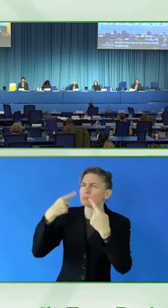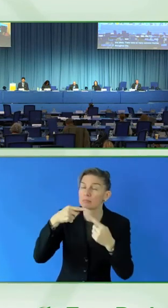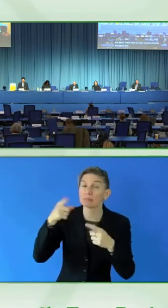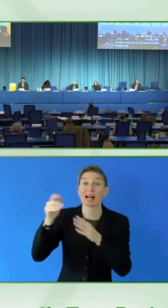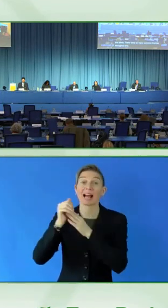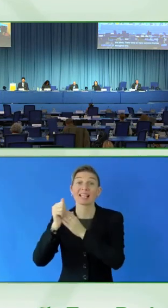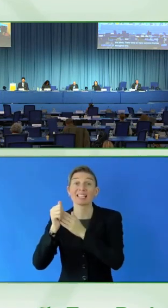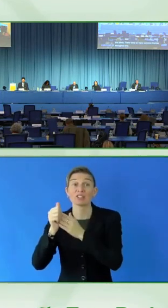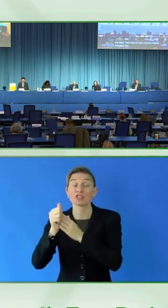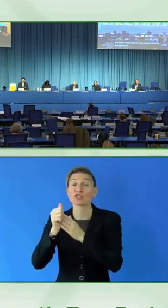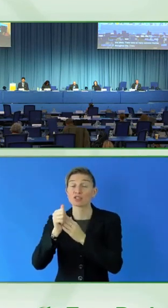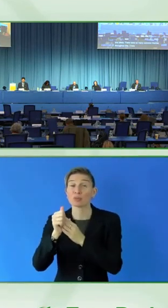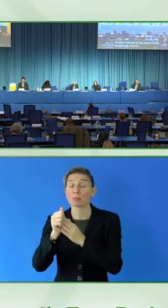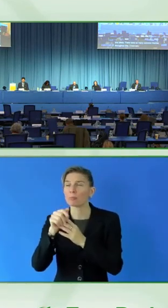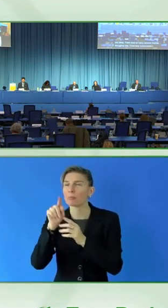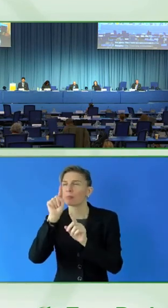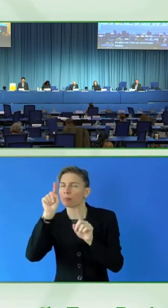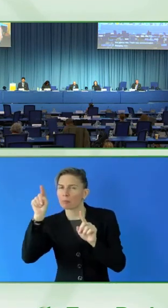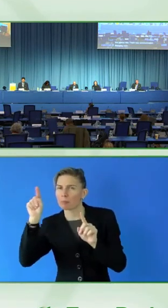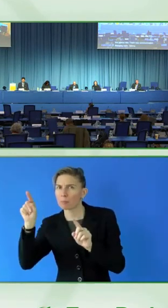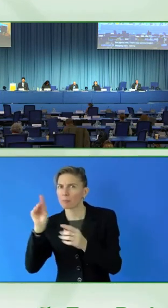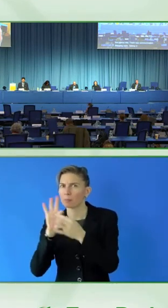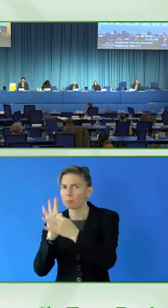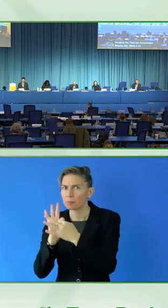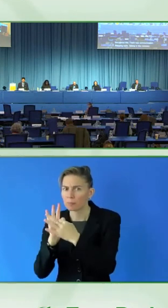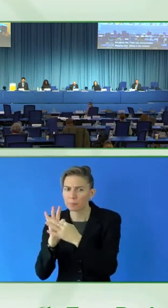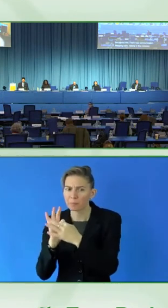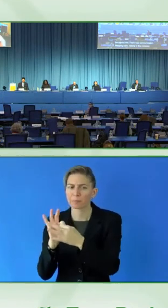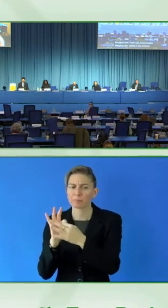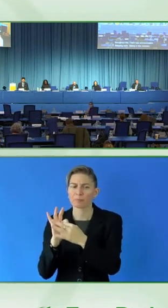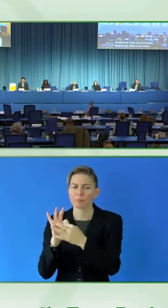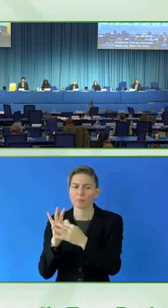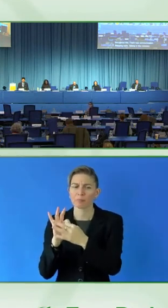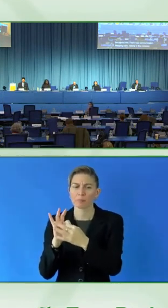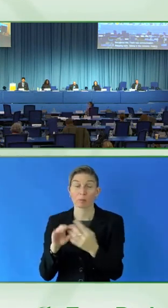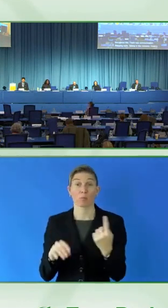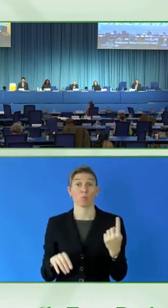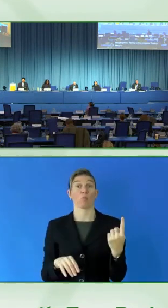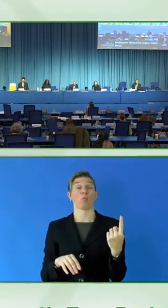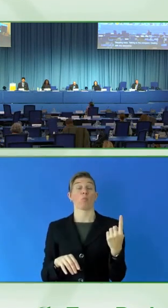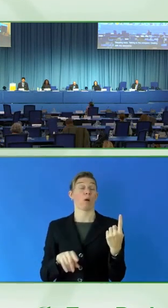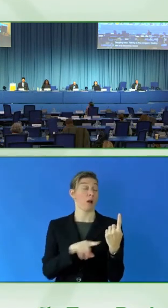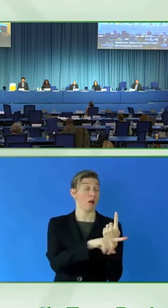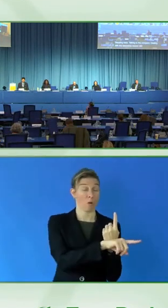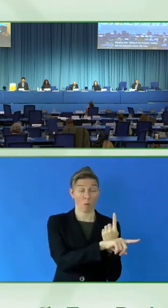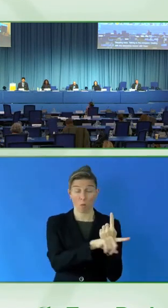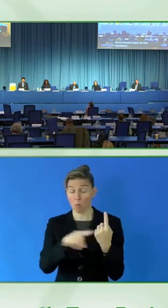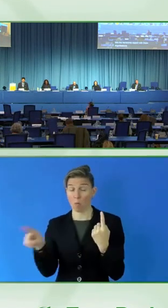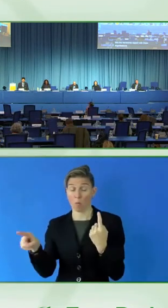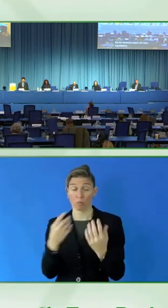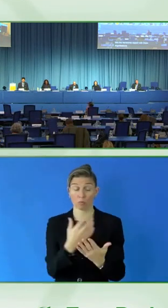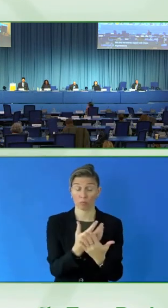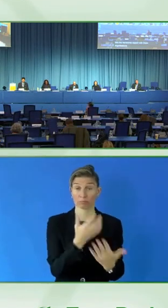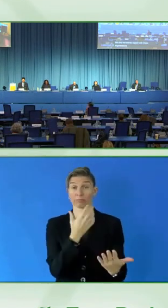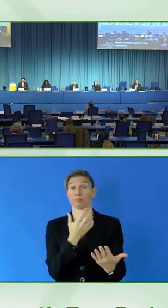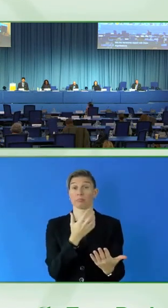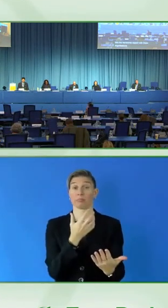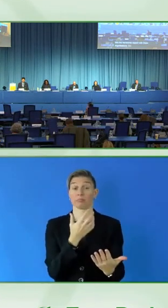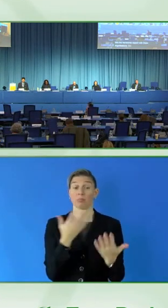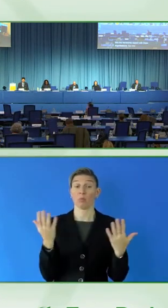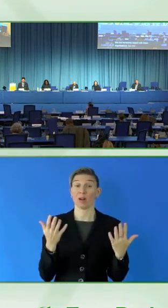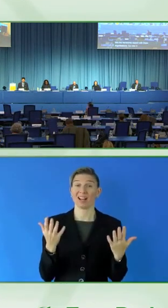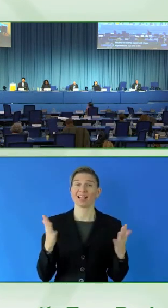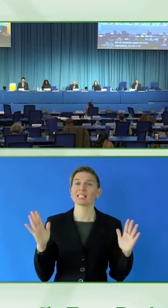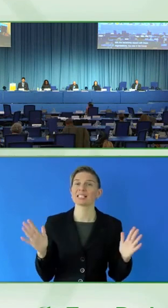these organizations. It's, but one of the things that came out through all the presentations to me, the theme was make it simple. Don't make it